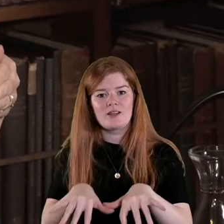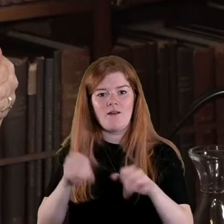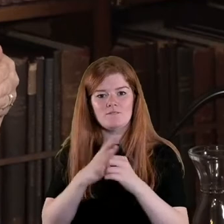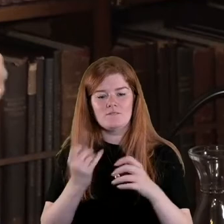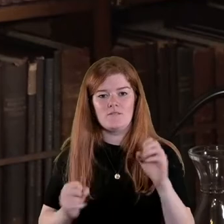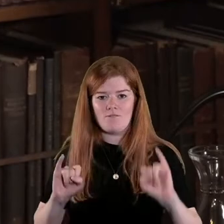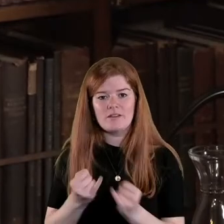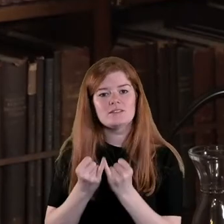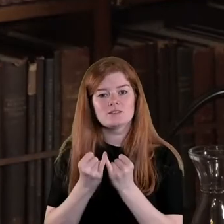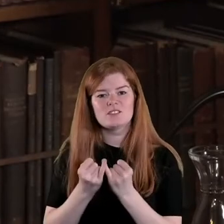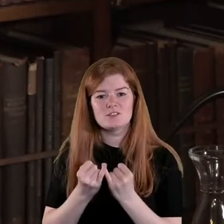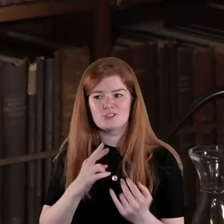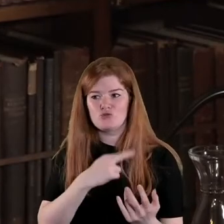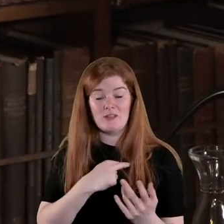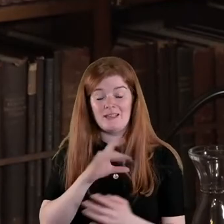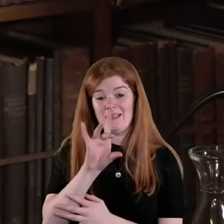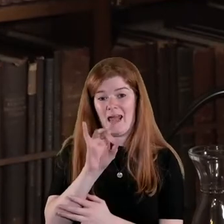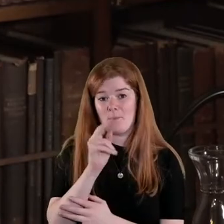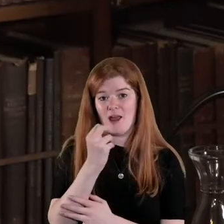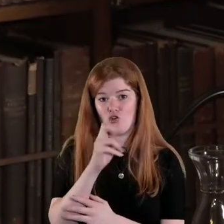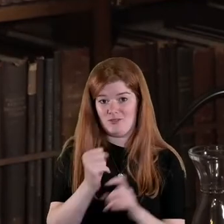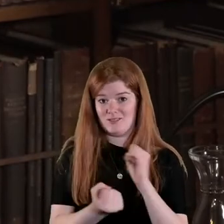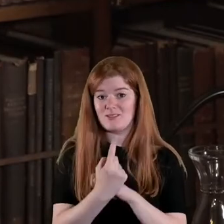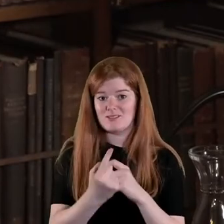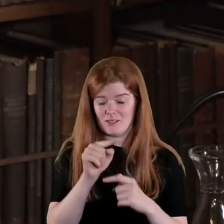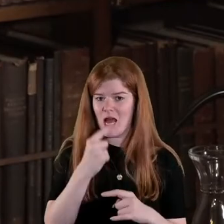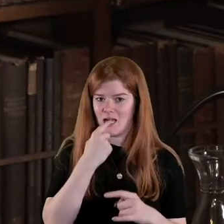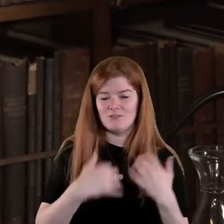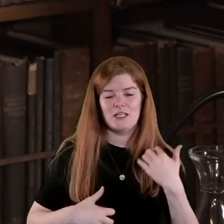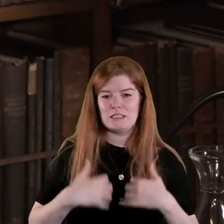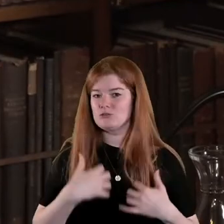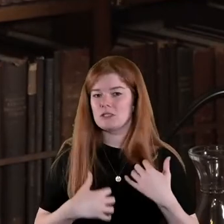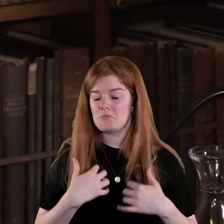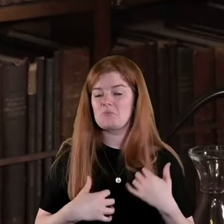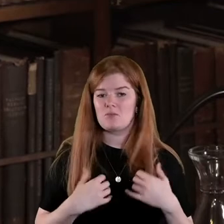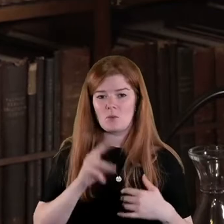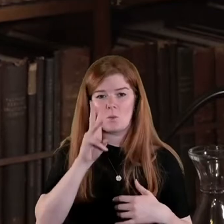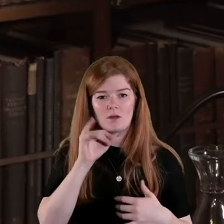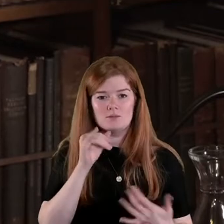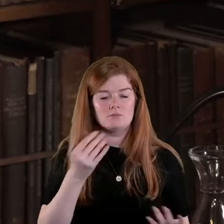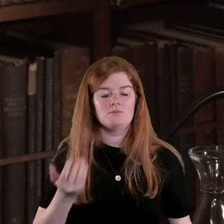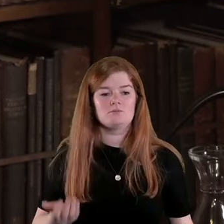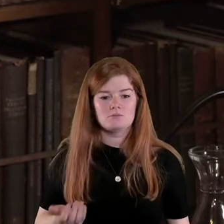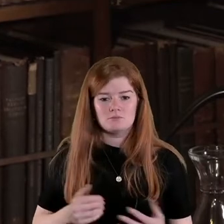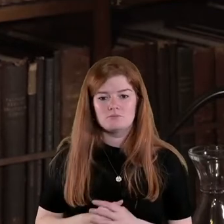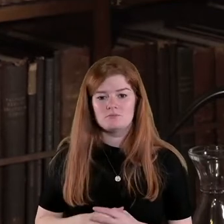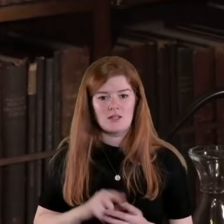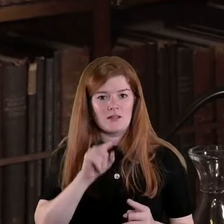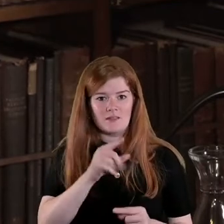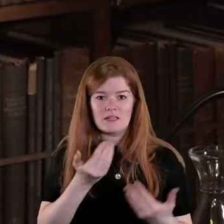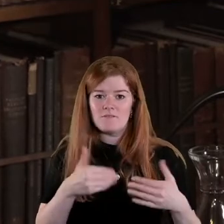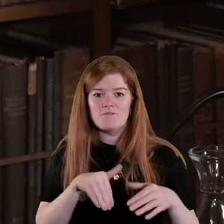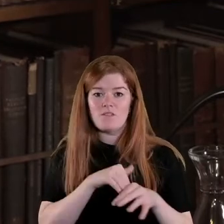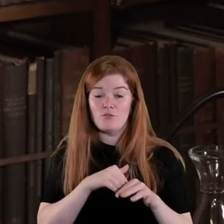conflict so the Ken Mayer incident is interesting because it involved